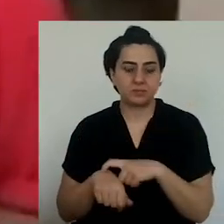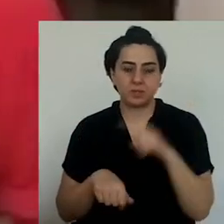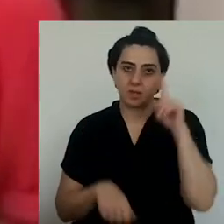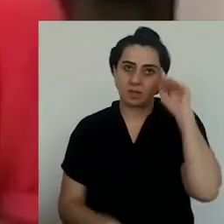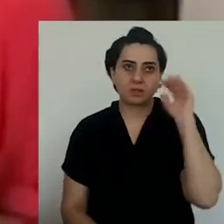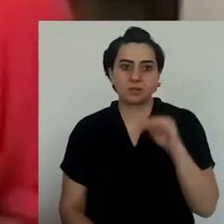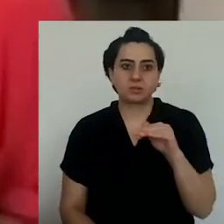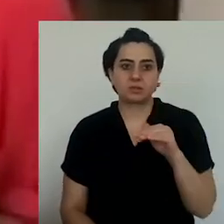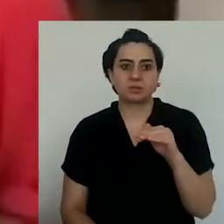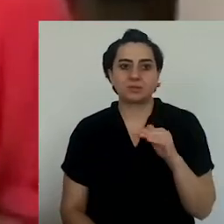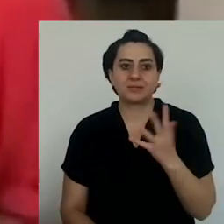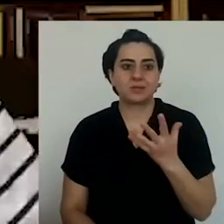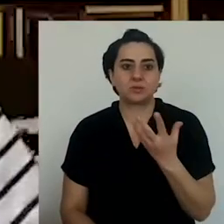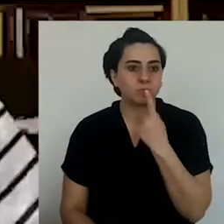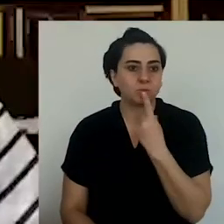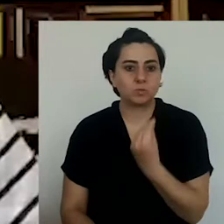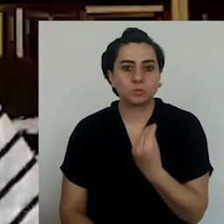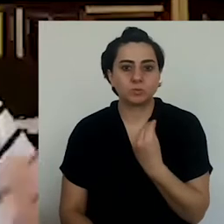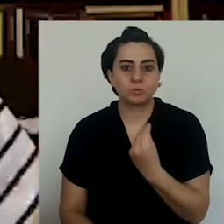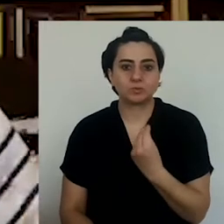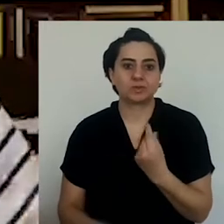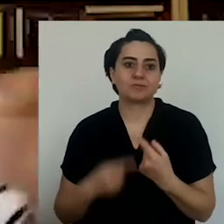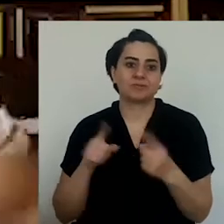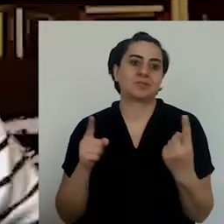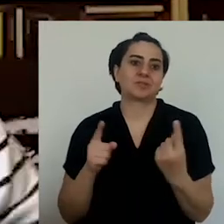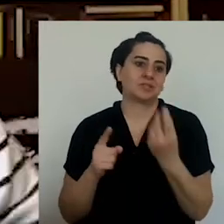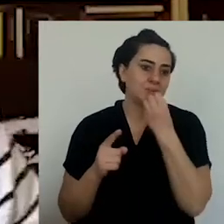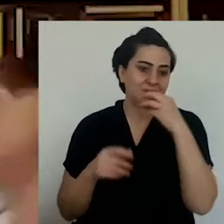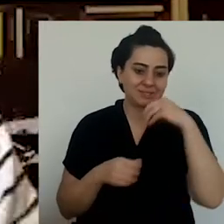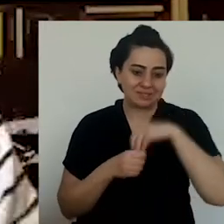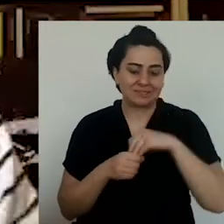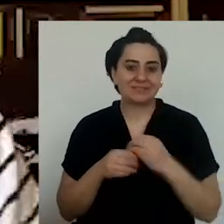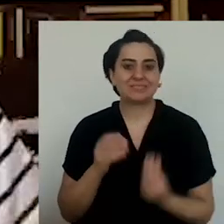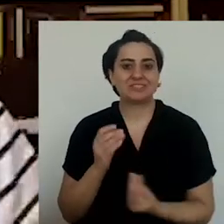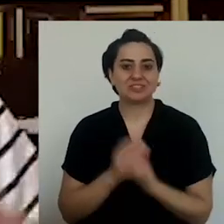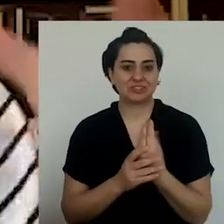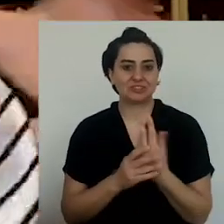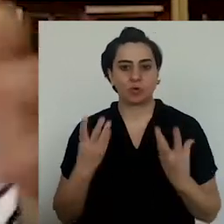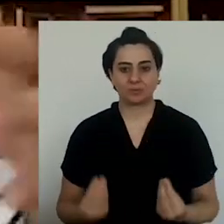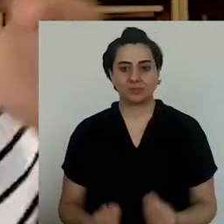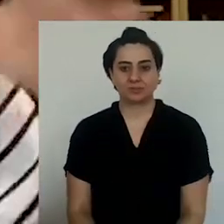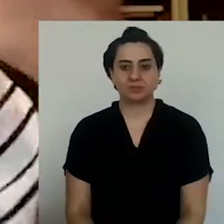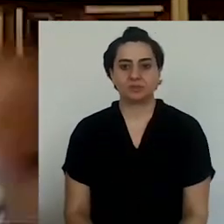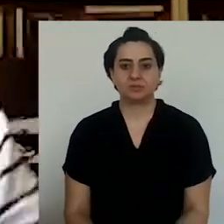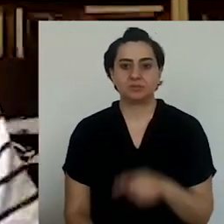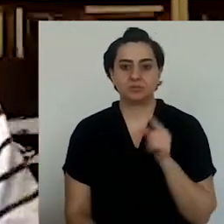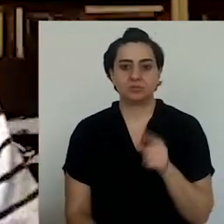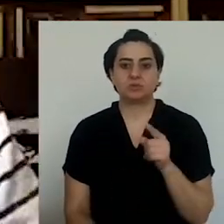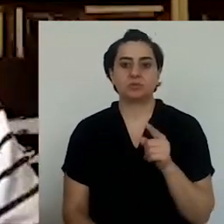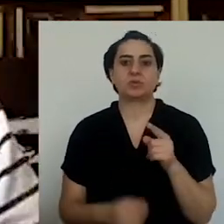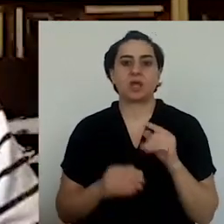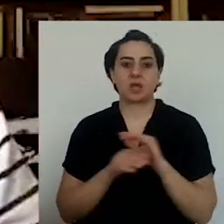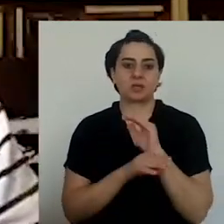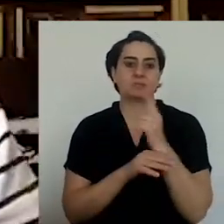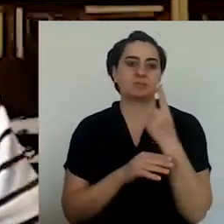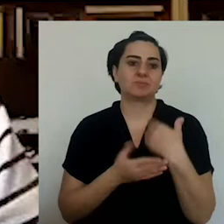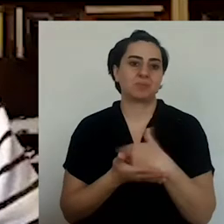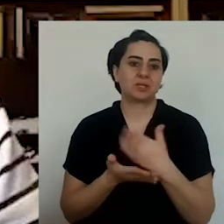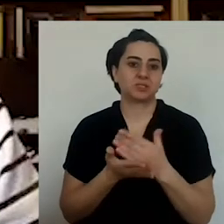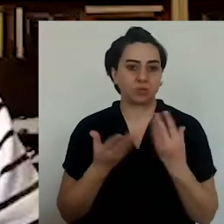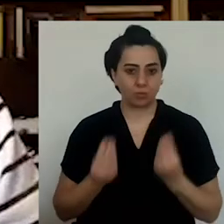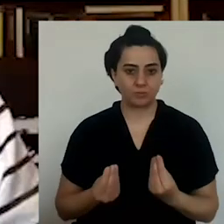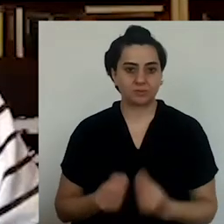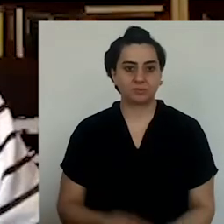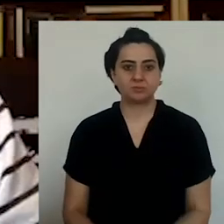And whenever I go there, I always think this is so good. This is so good that we're also getting that